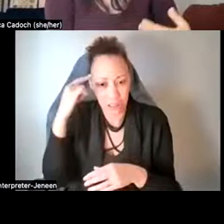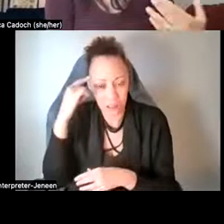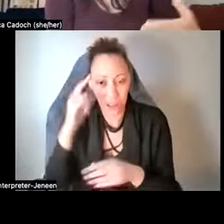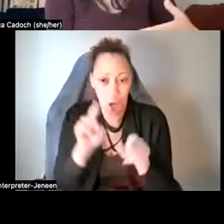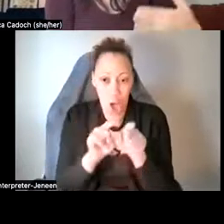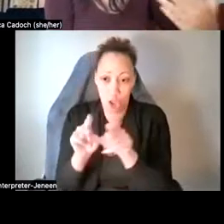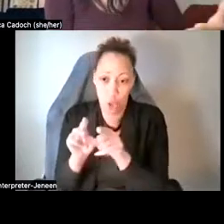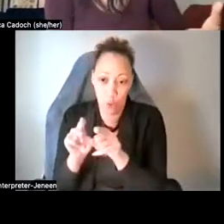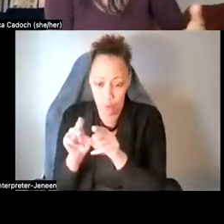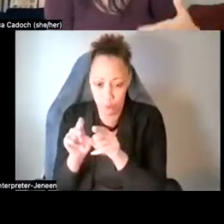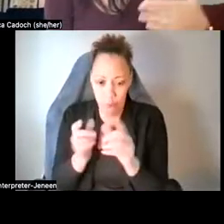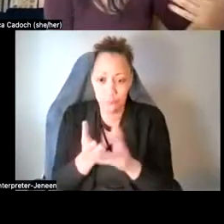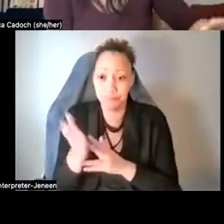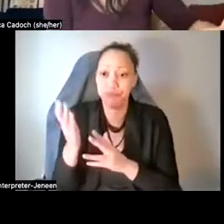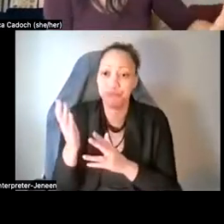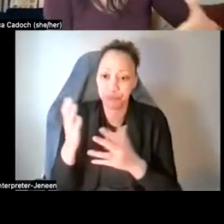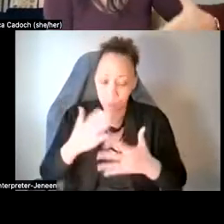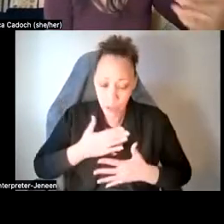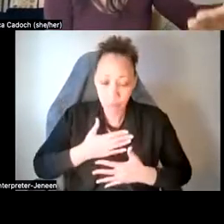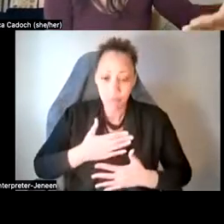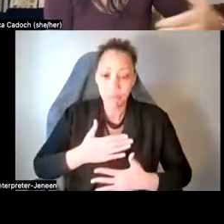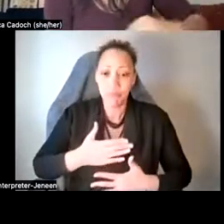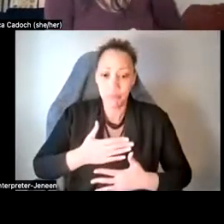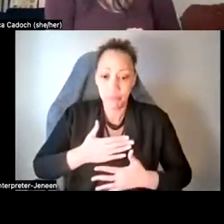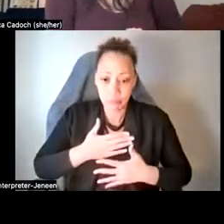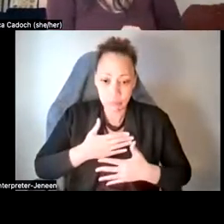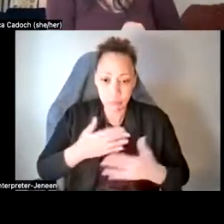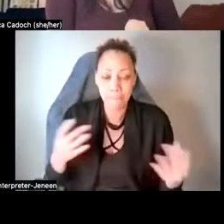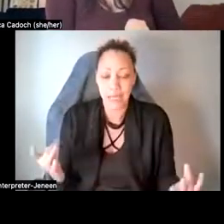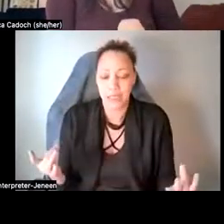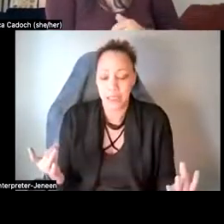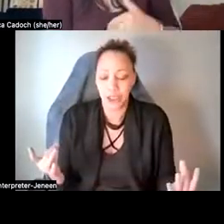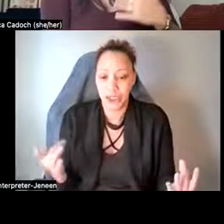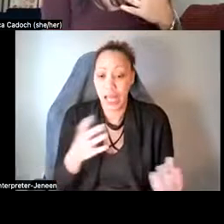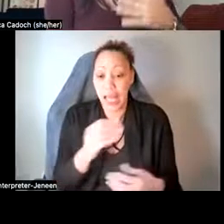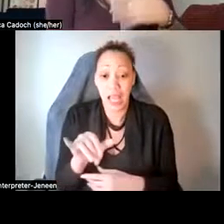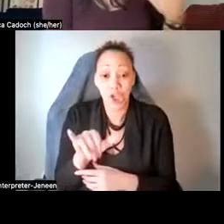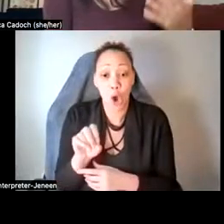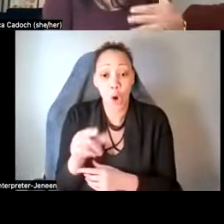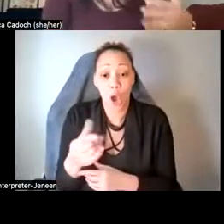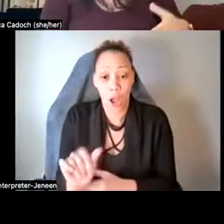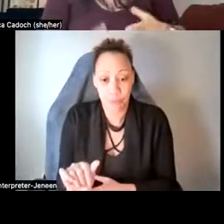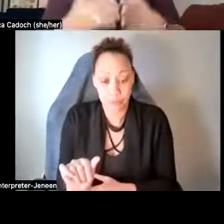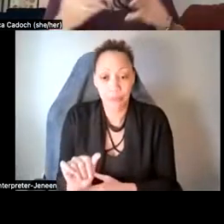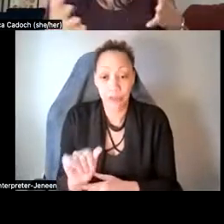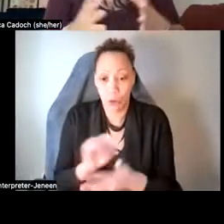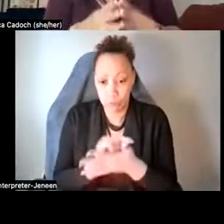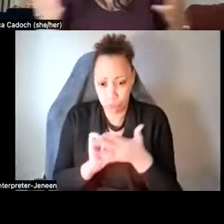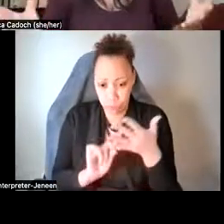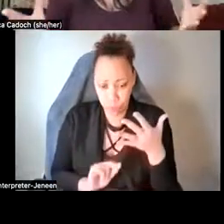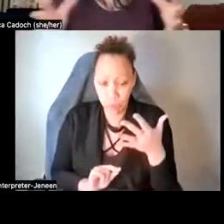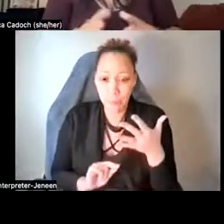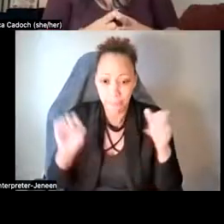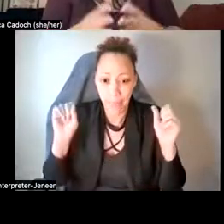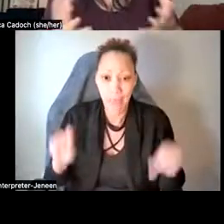consciousness through breath work and meditation and yoga. And so psychedelic and mind manifesting could be